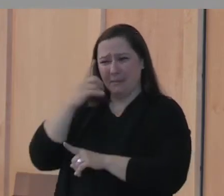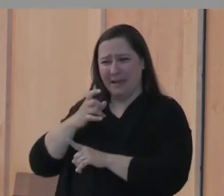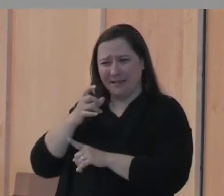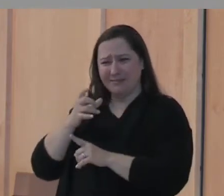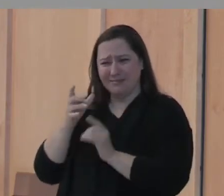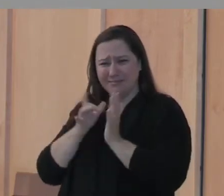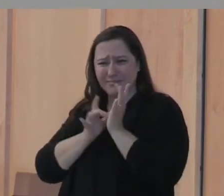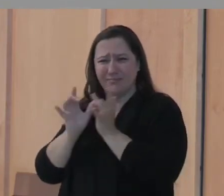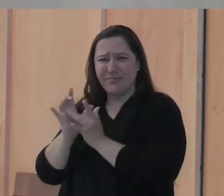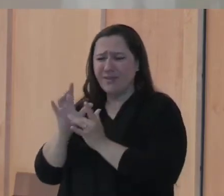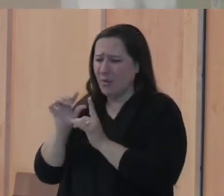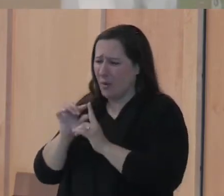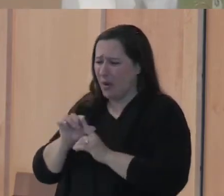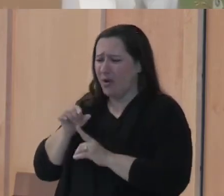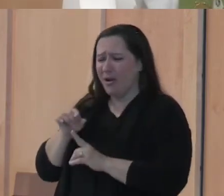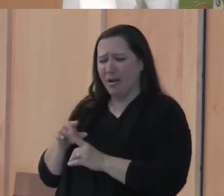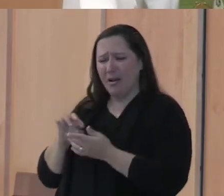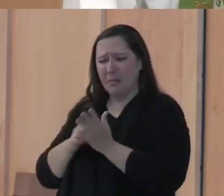quickly fall away.